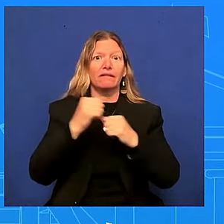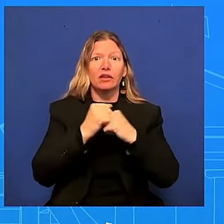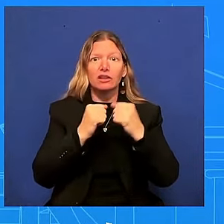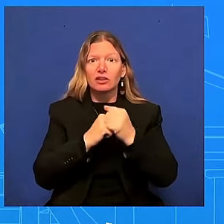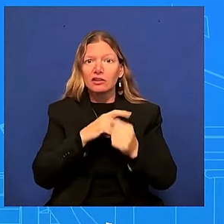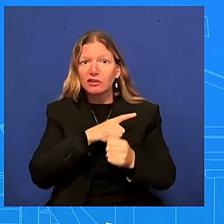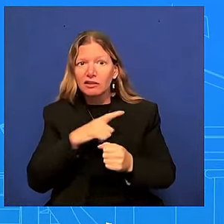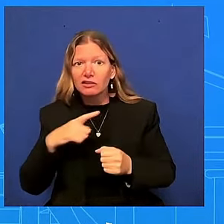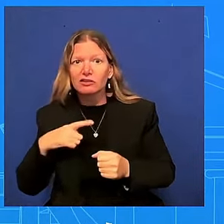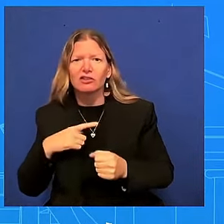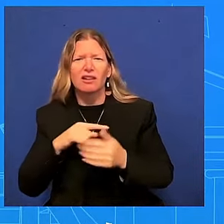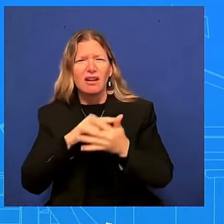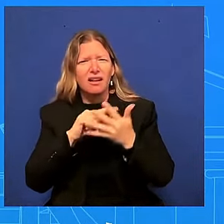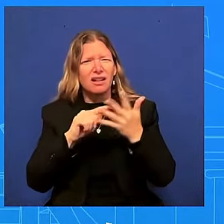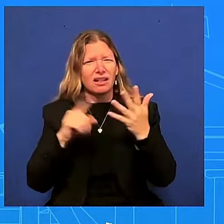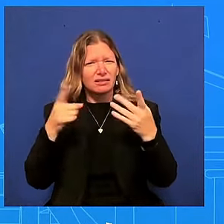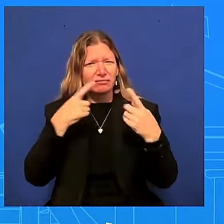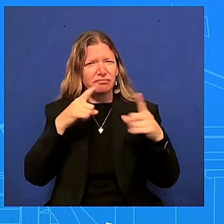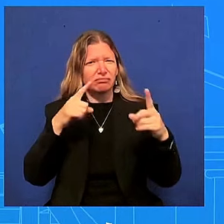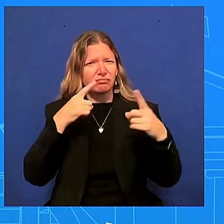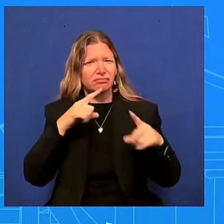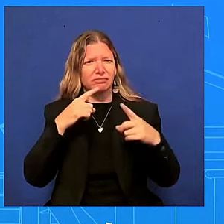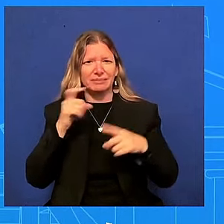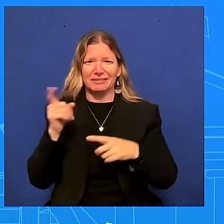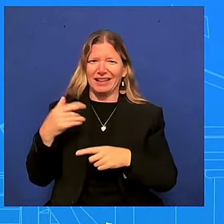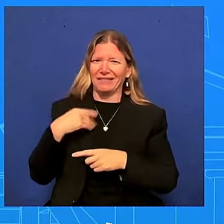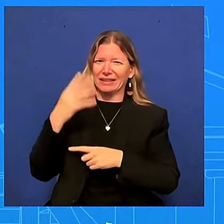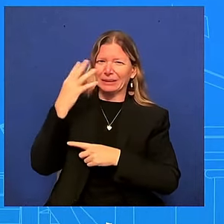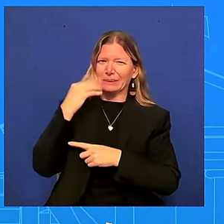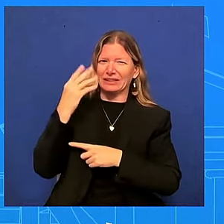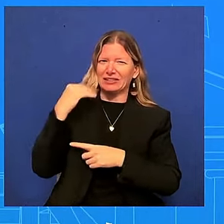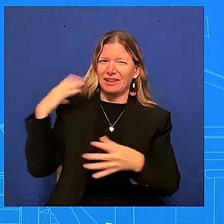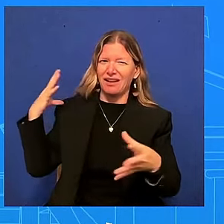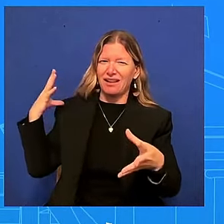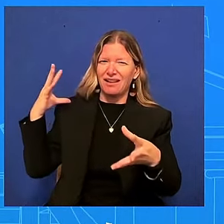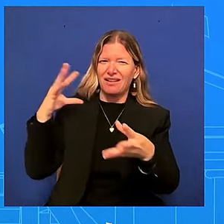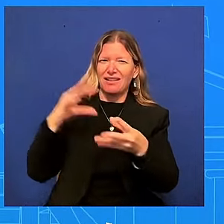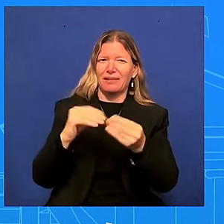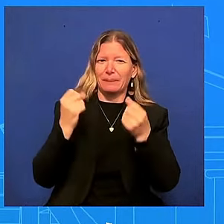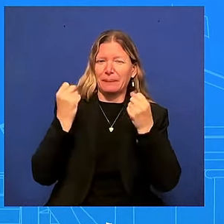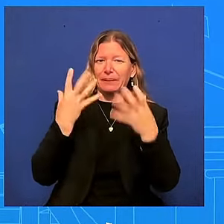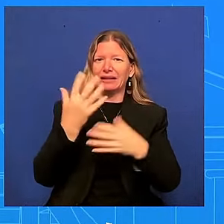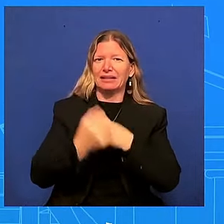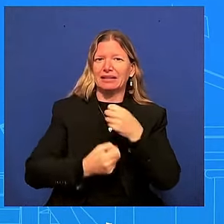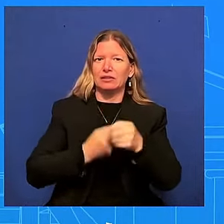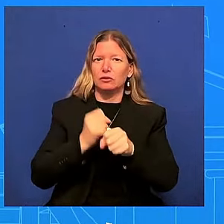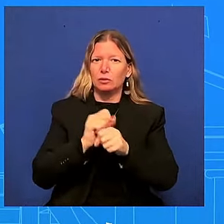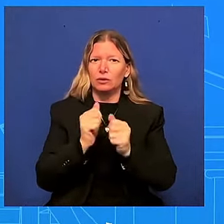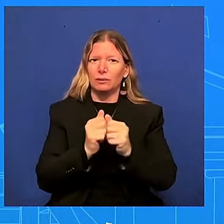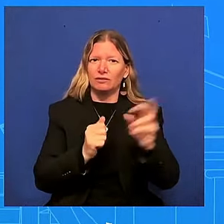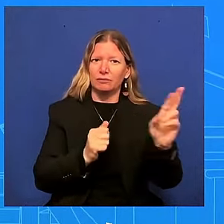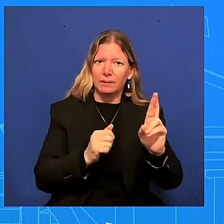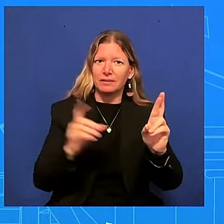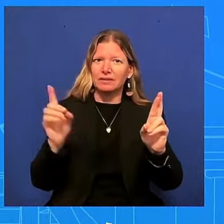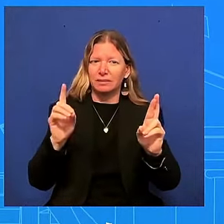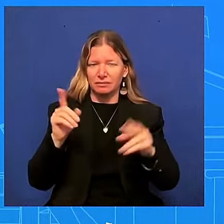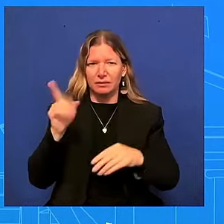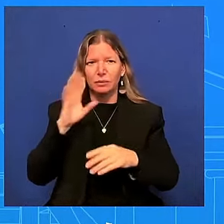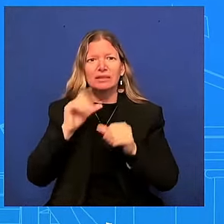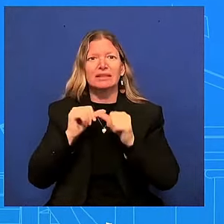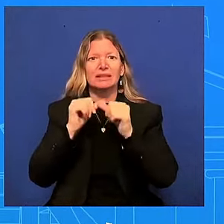across the aisle that doesn't happen with everybody and this president has been able to do that so we're going to continue to do that work guys i'll see you tomorrow